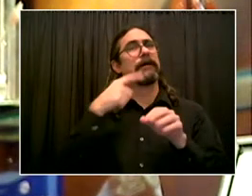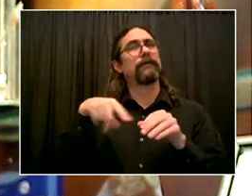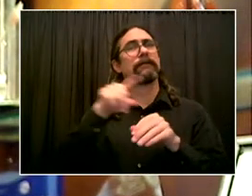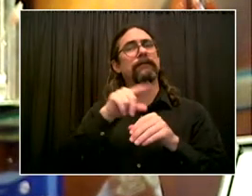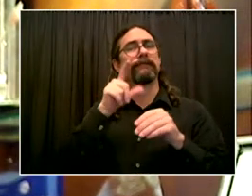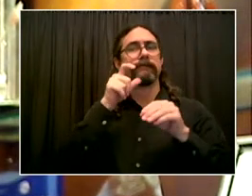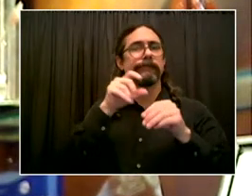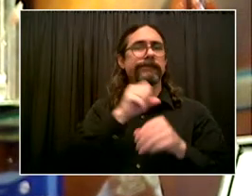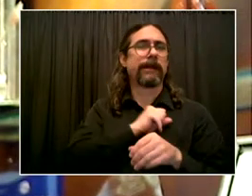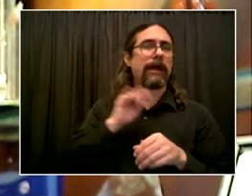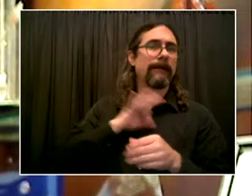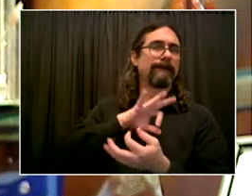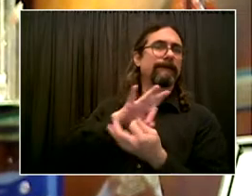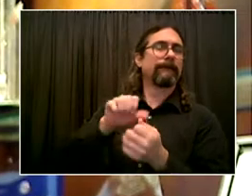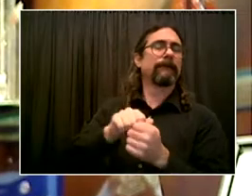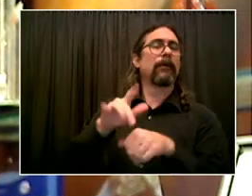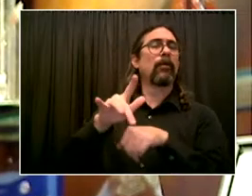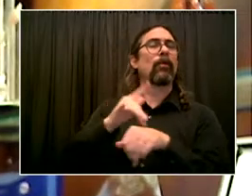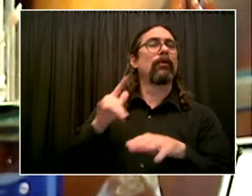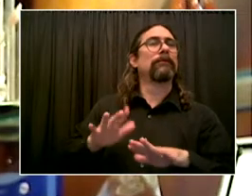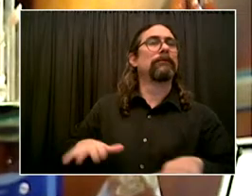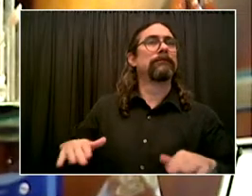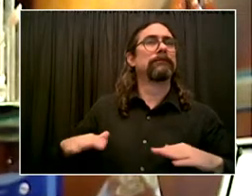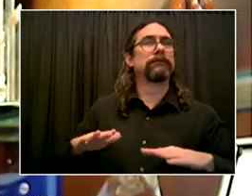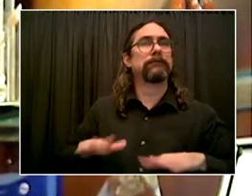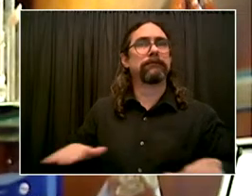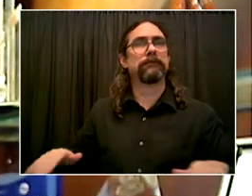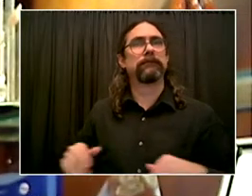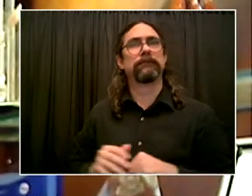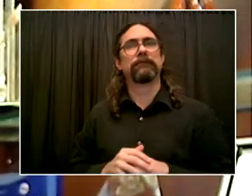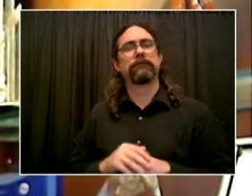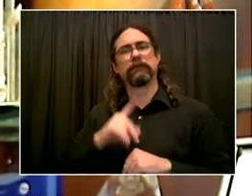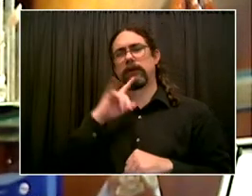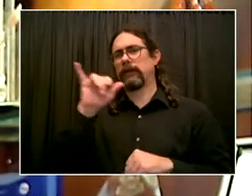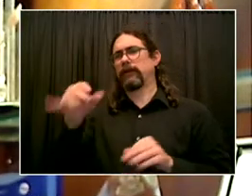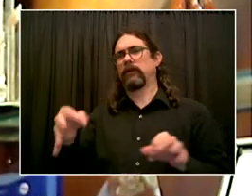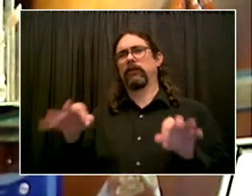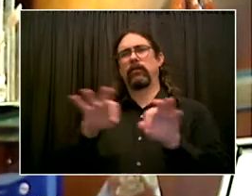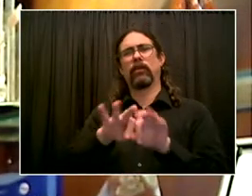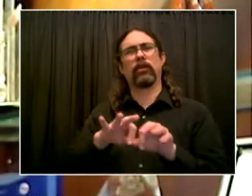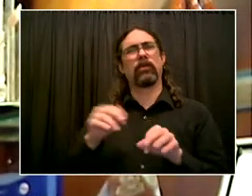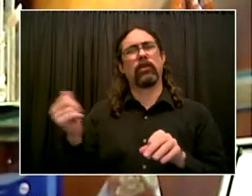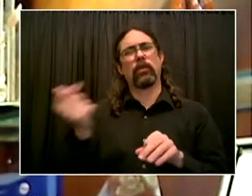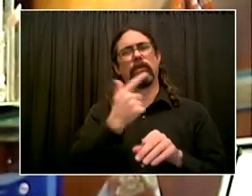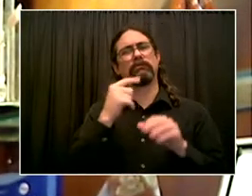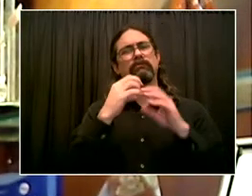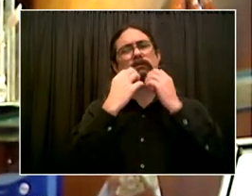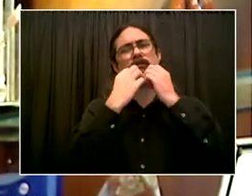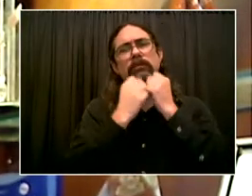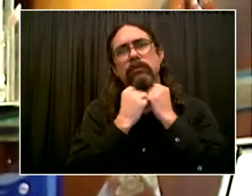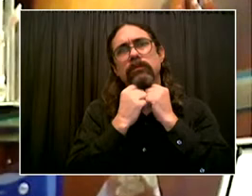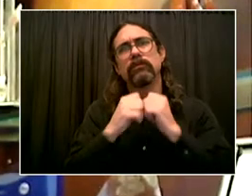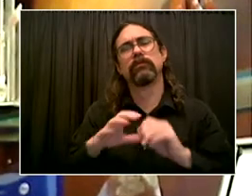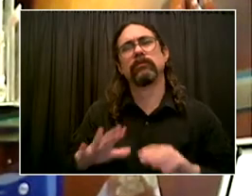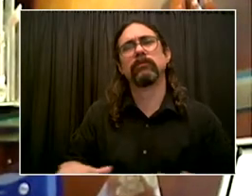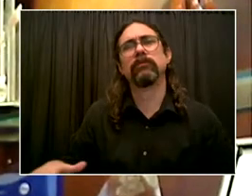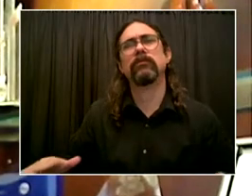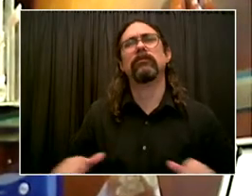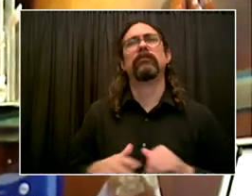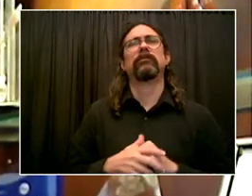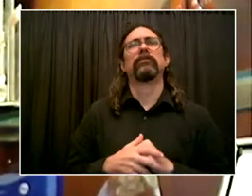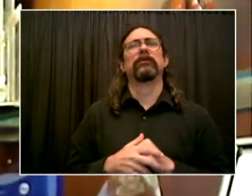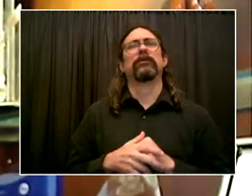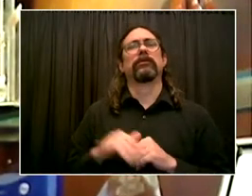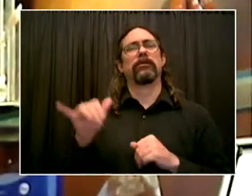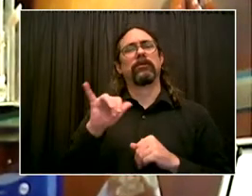thank our childcare workers who really do a great job at nurturing our young people. I